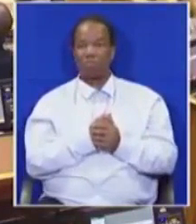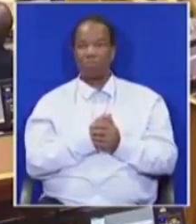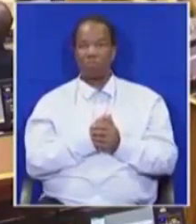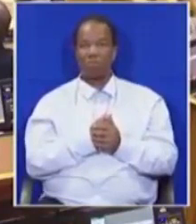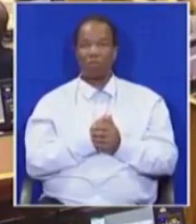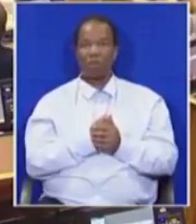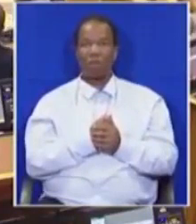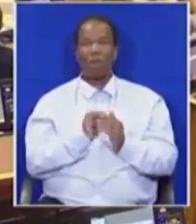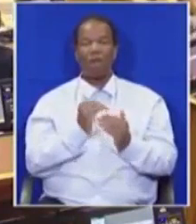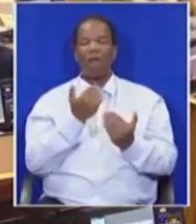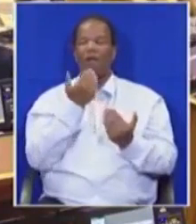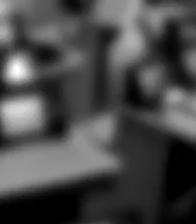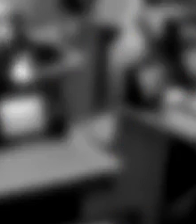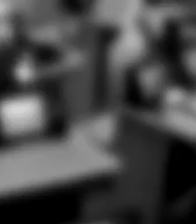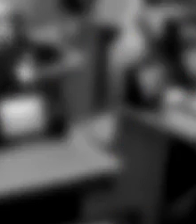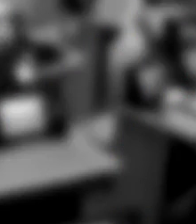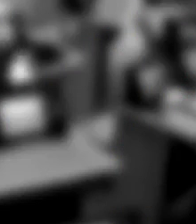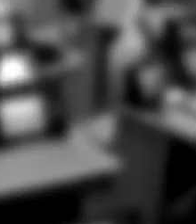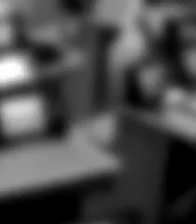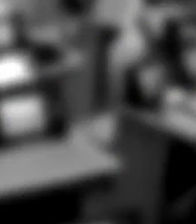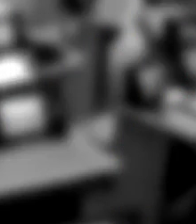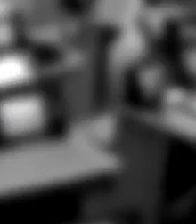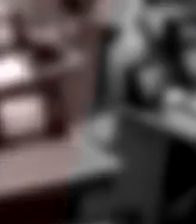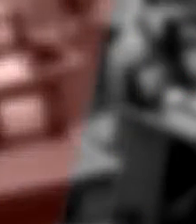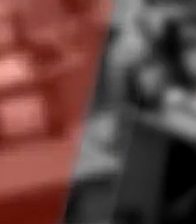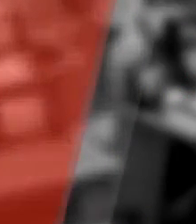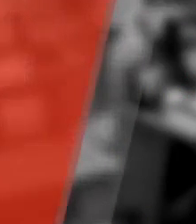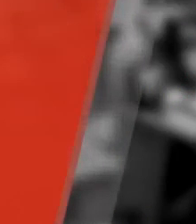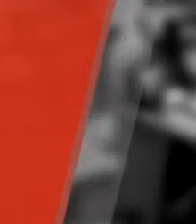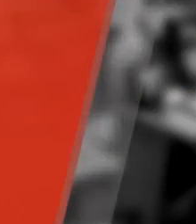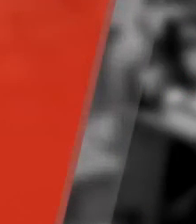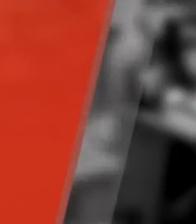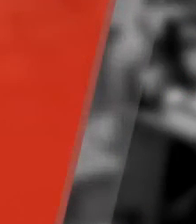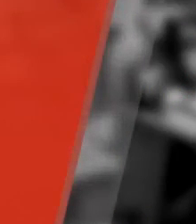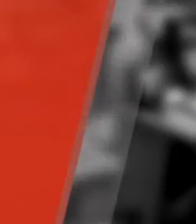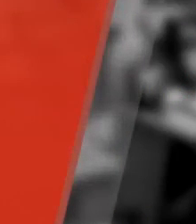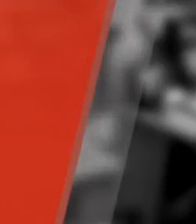Thank you, Honourable Speaker. Thank you. Thank you.